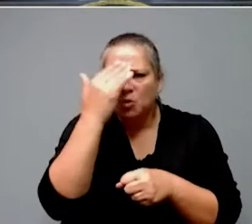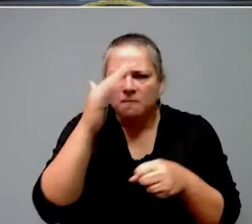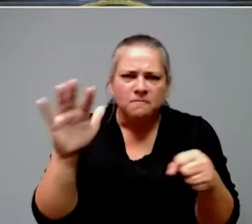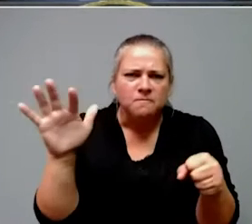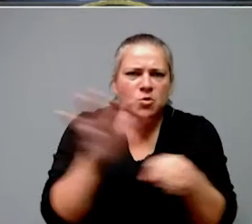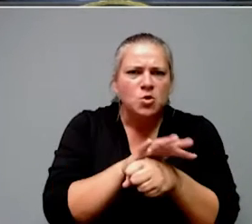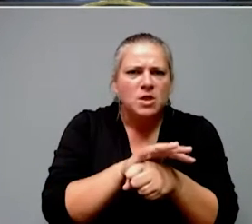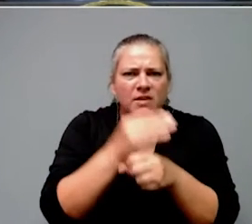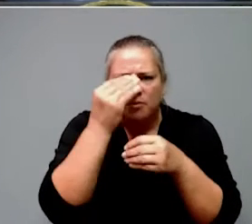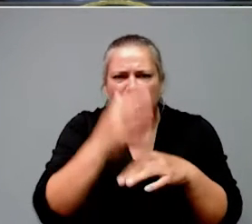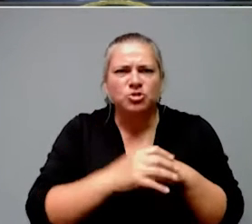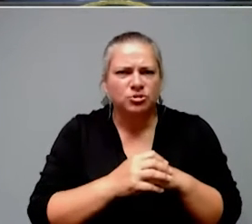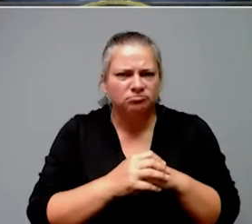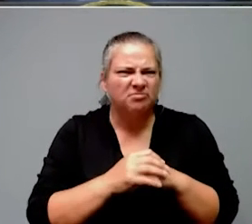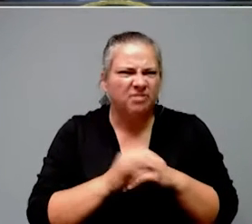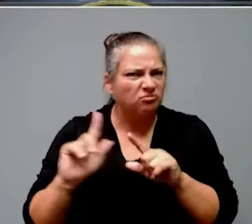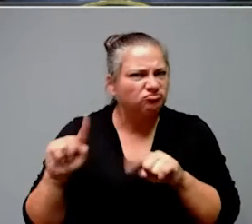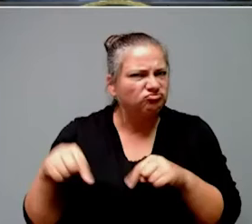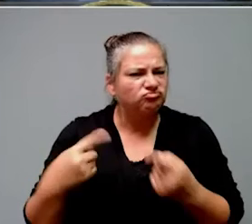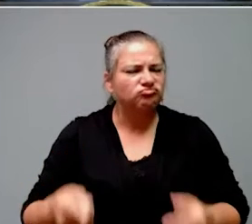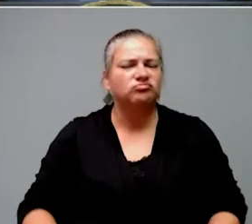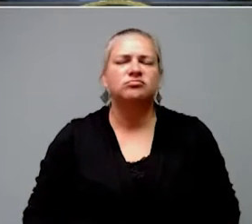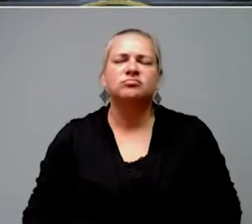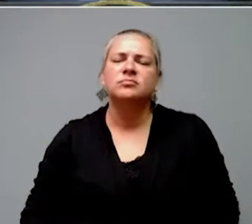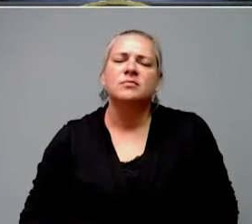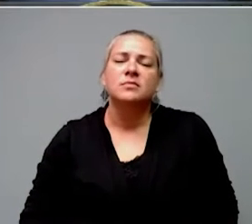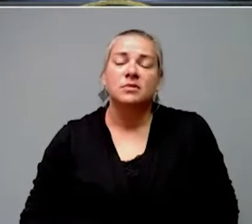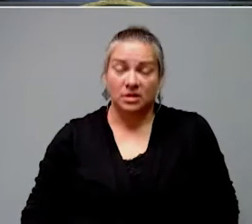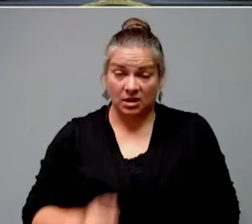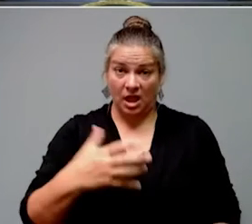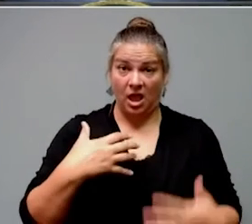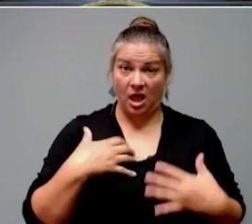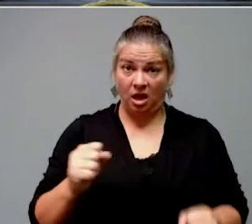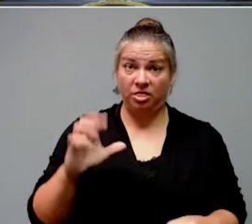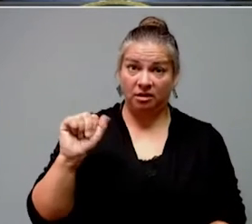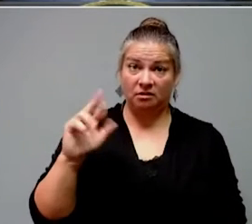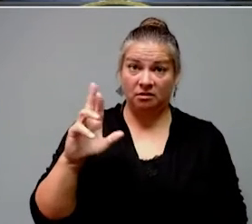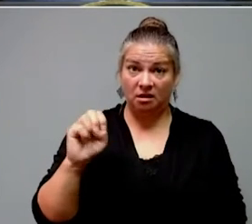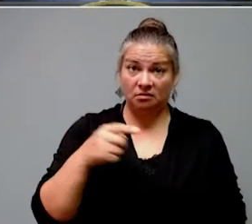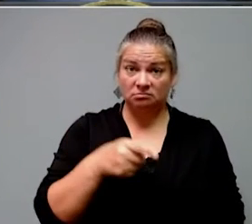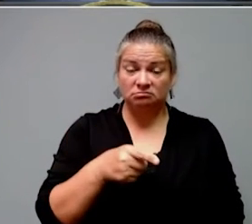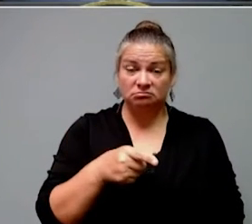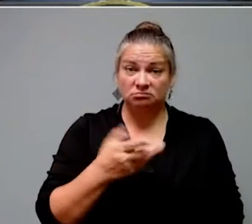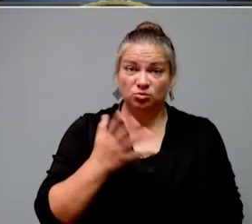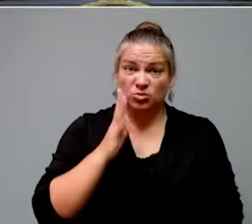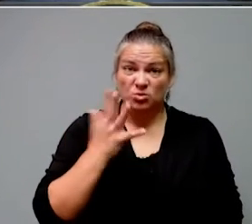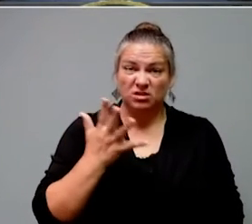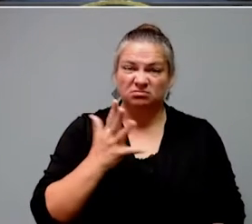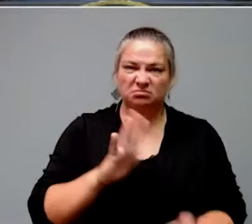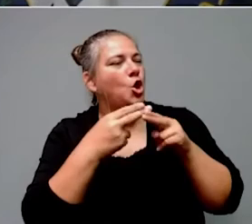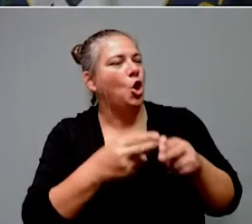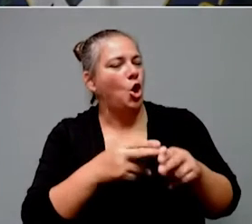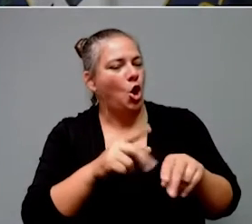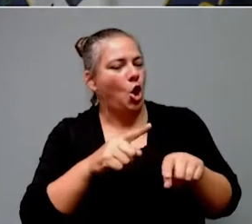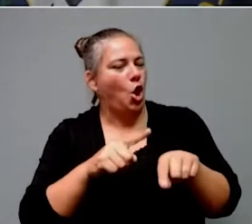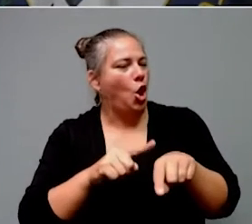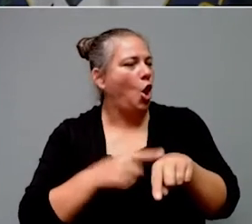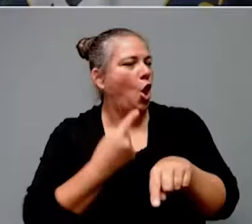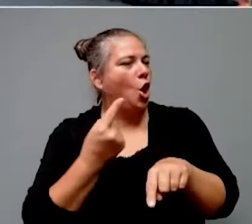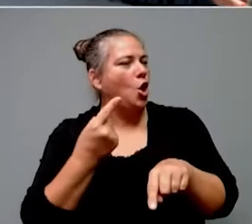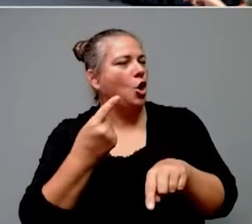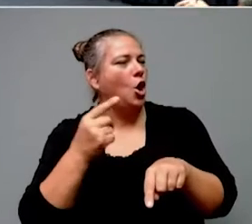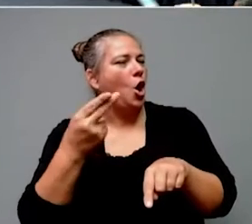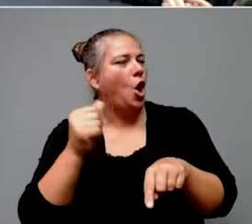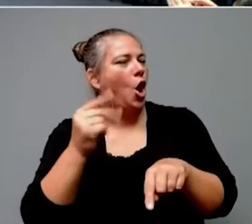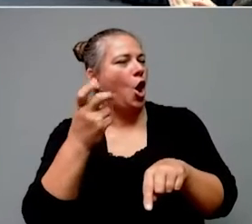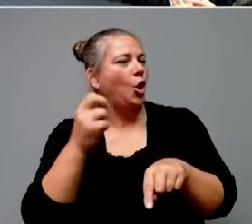the health care capacity is going to get really difficult here in the weeks ahead. And Bashir